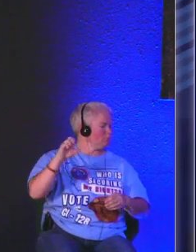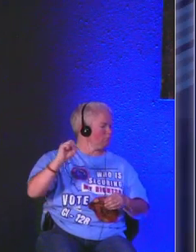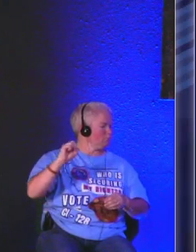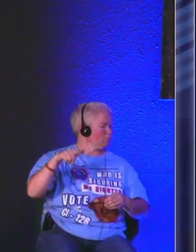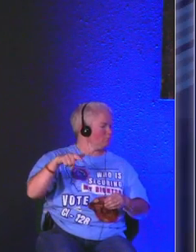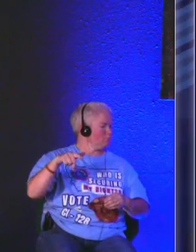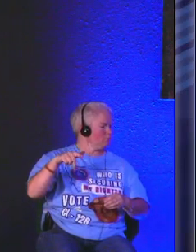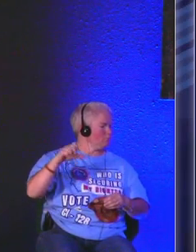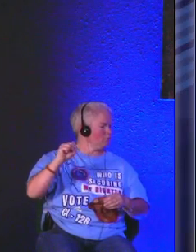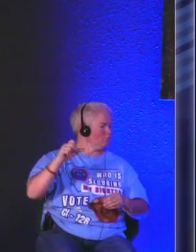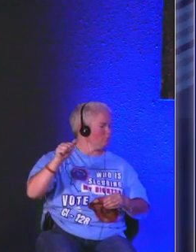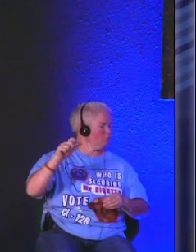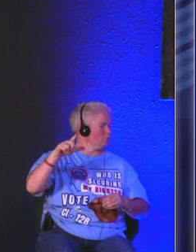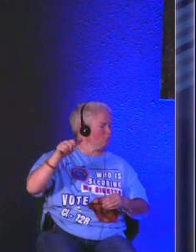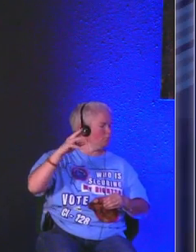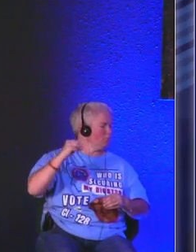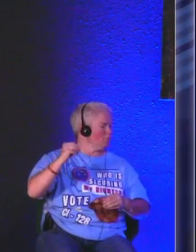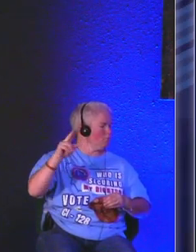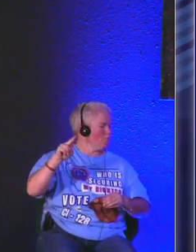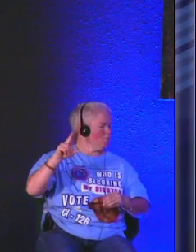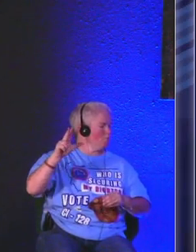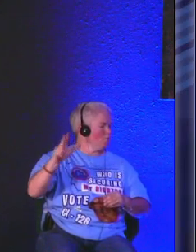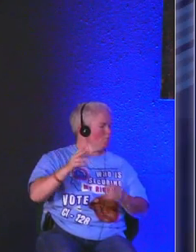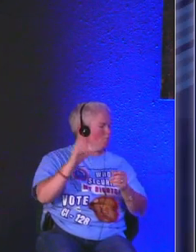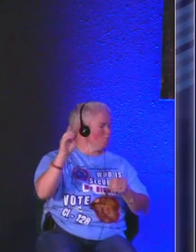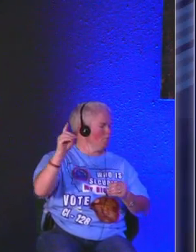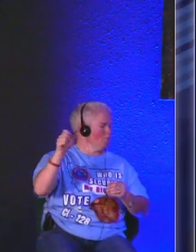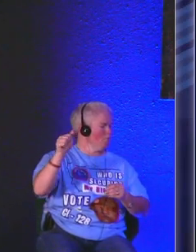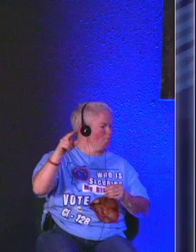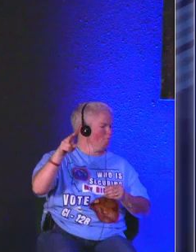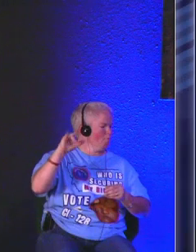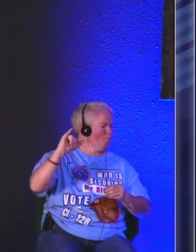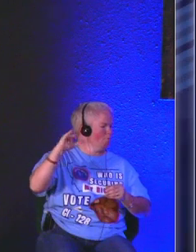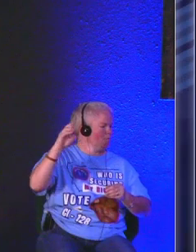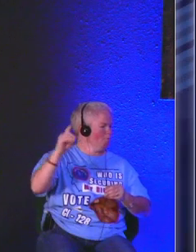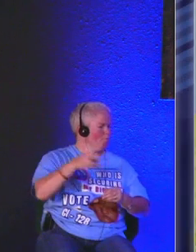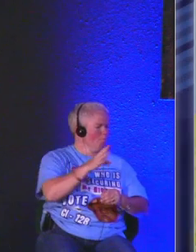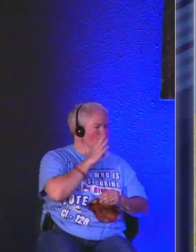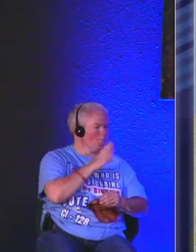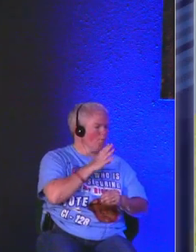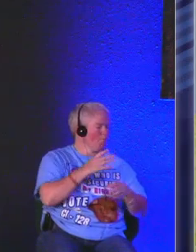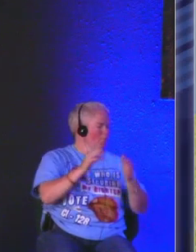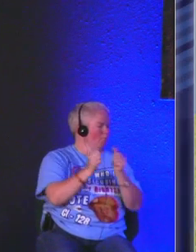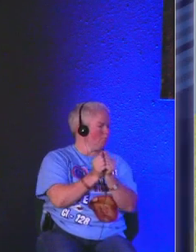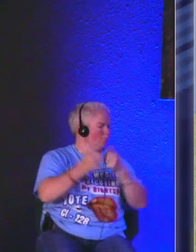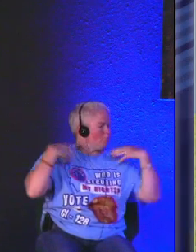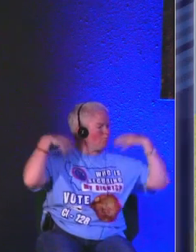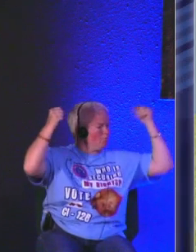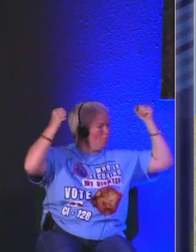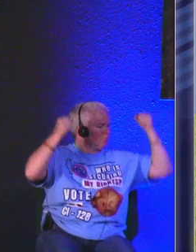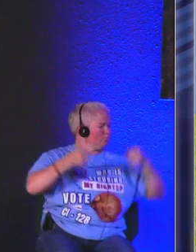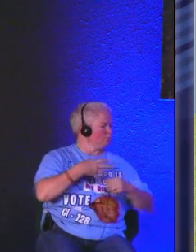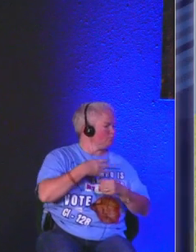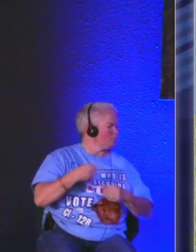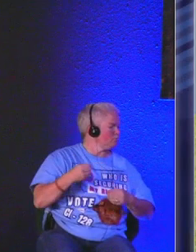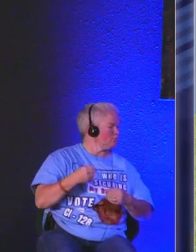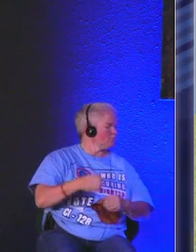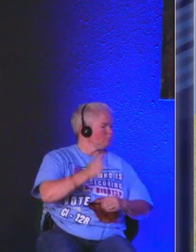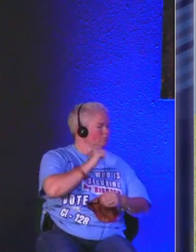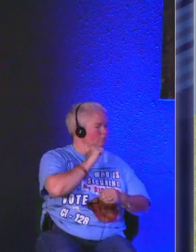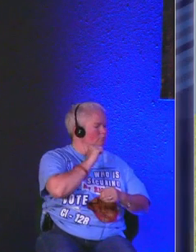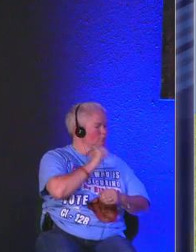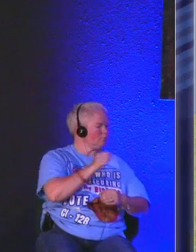David speaks with confidence and an unyielding trust that should be contagious to every